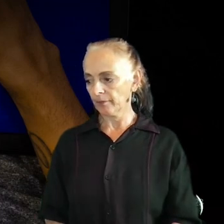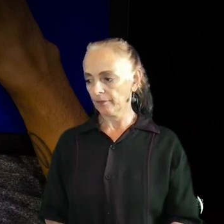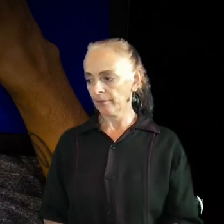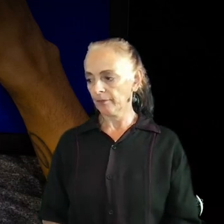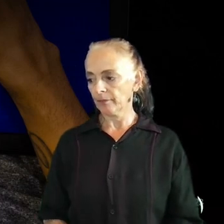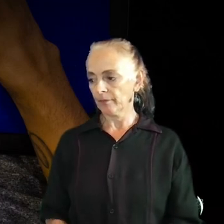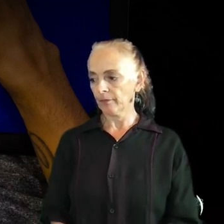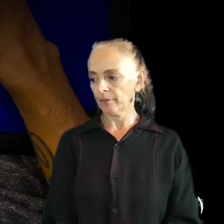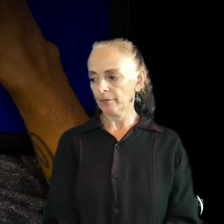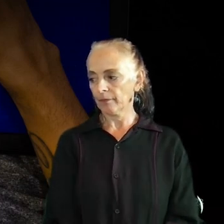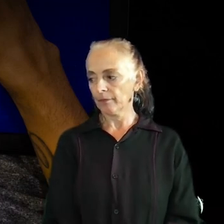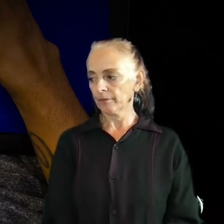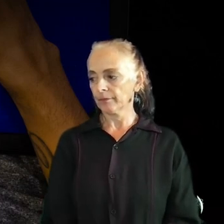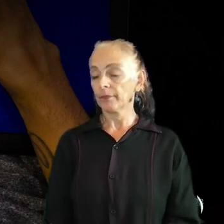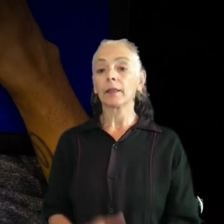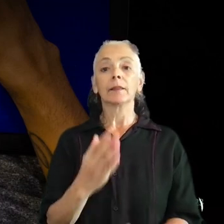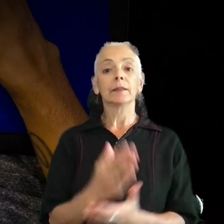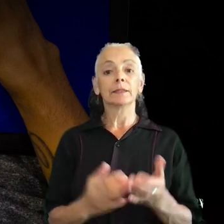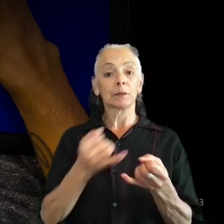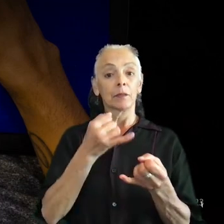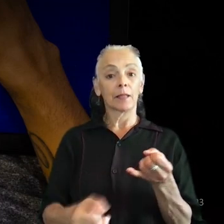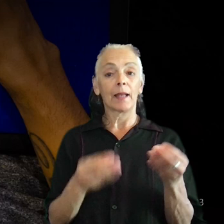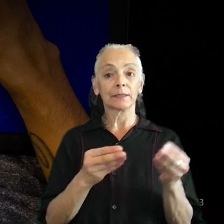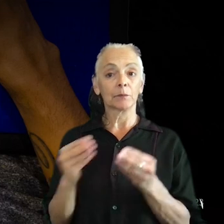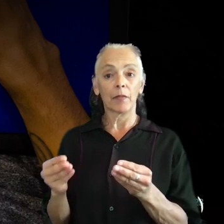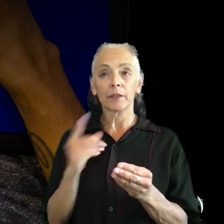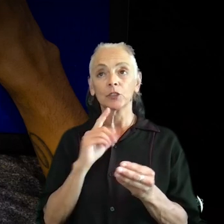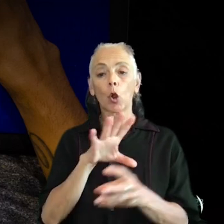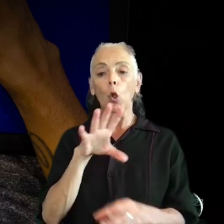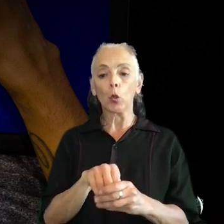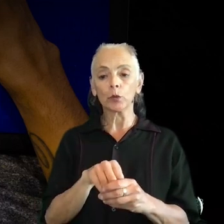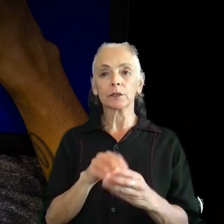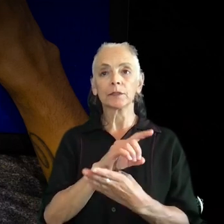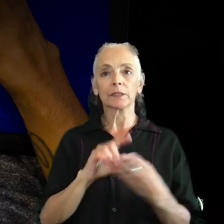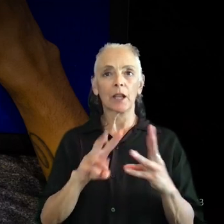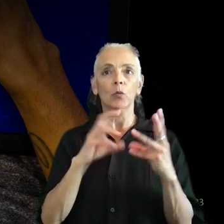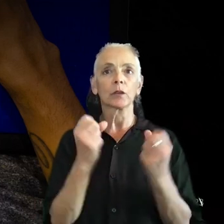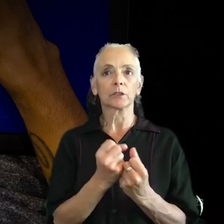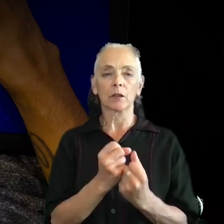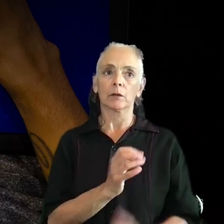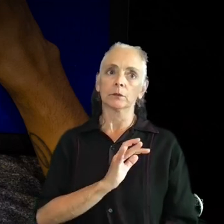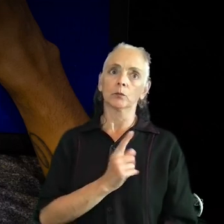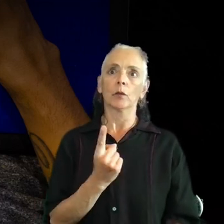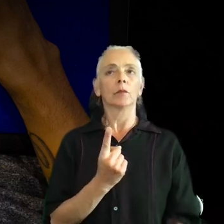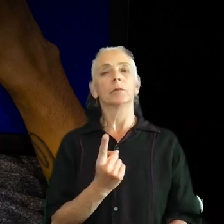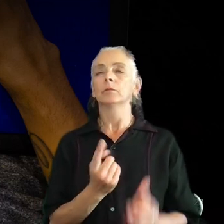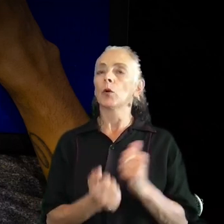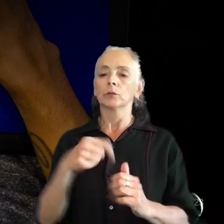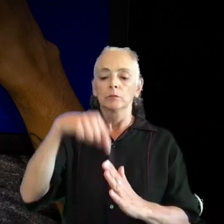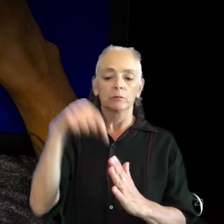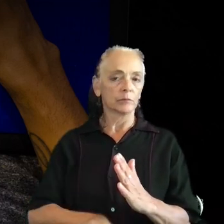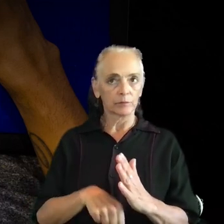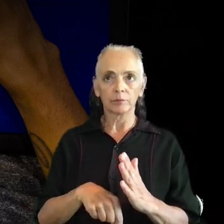So one of the last methods I'm going to talk about today are these inclusive design workshops, probably one of the most in-depth methods that we use in